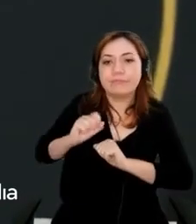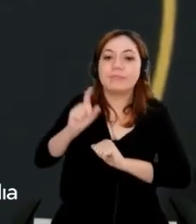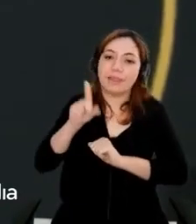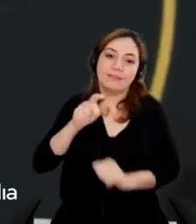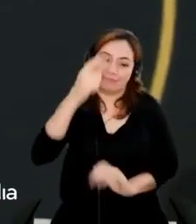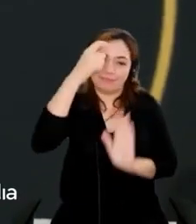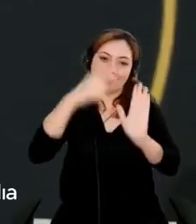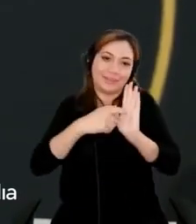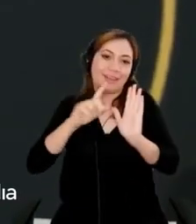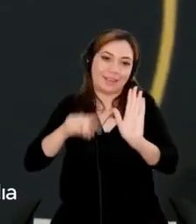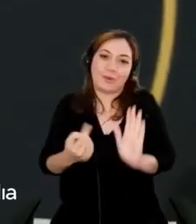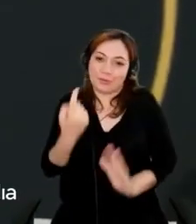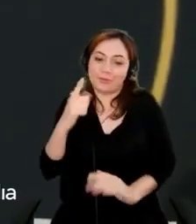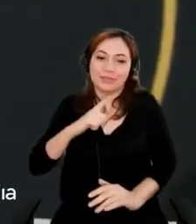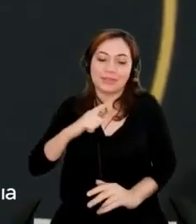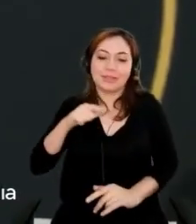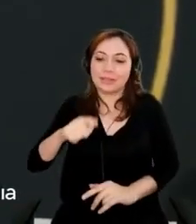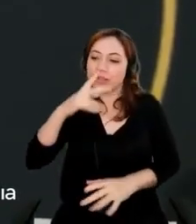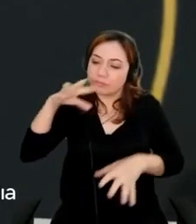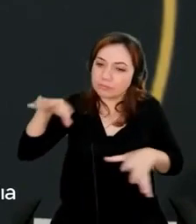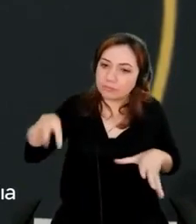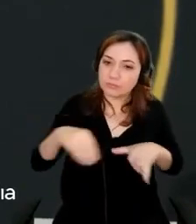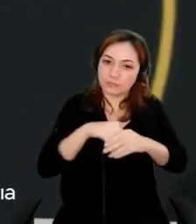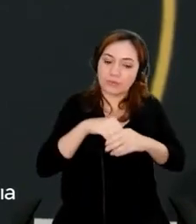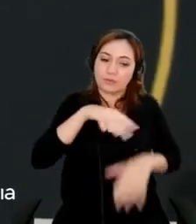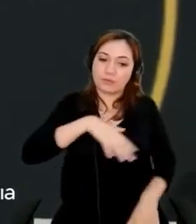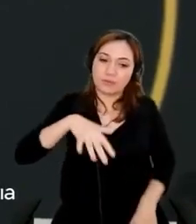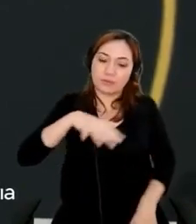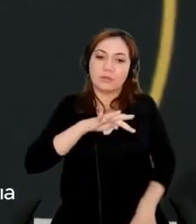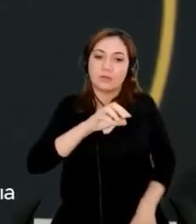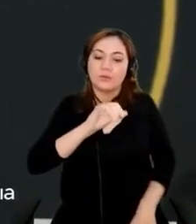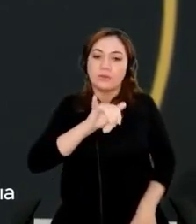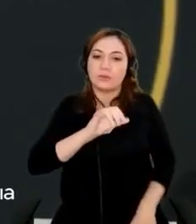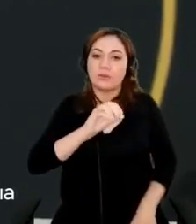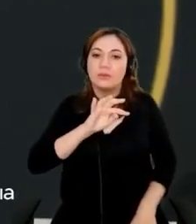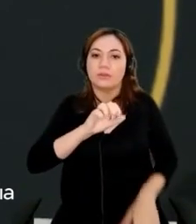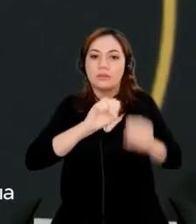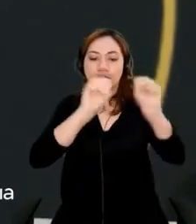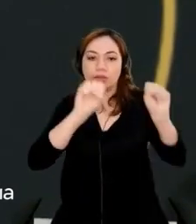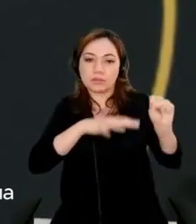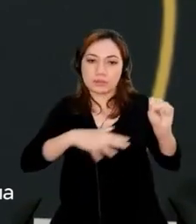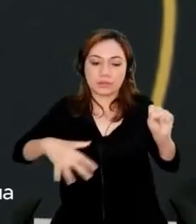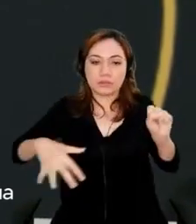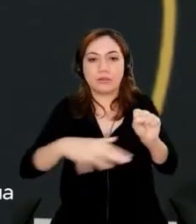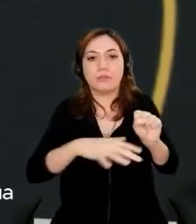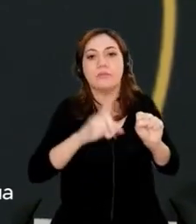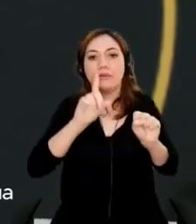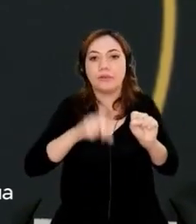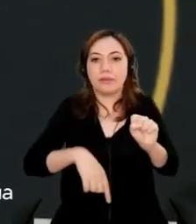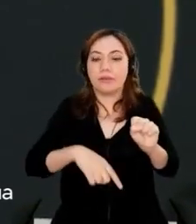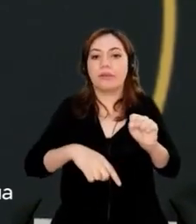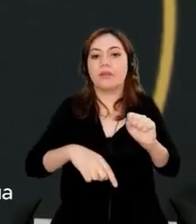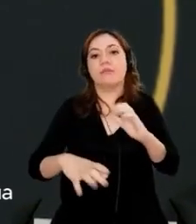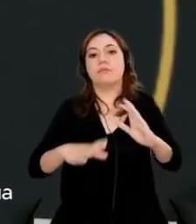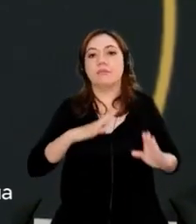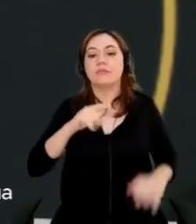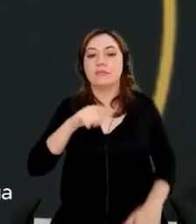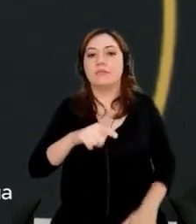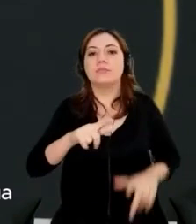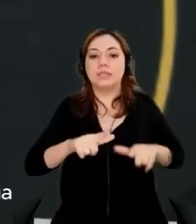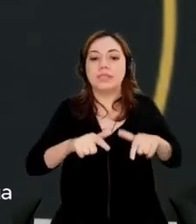that into the Toyota ecosystem for our mobility initiative. Yeah, that's it.